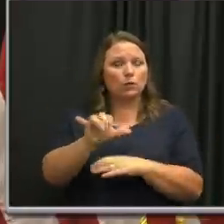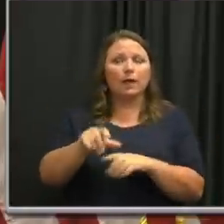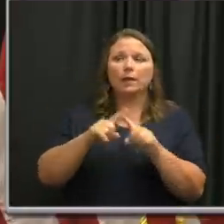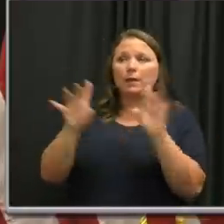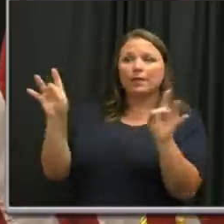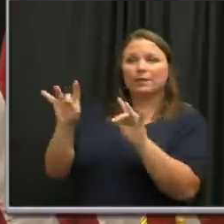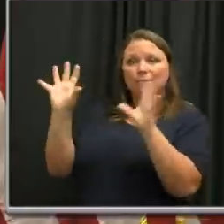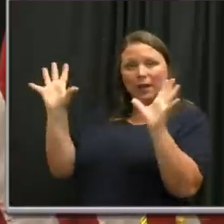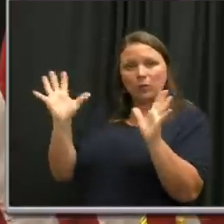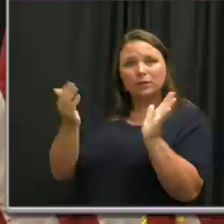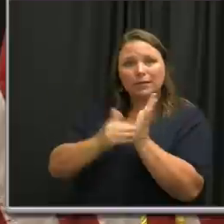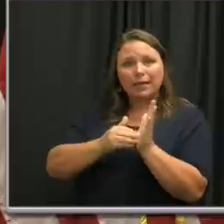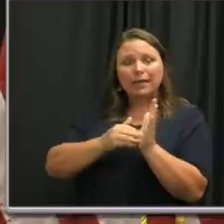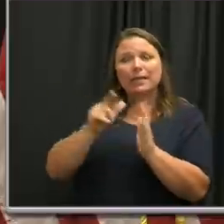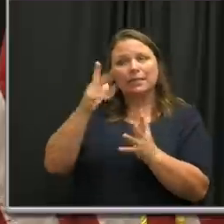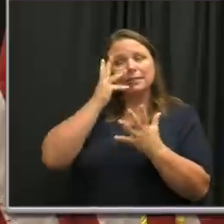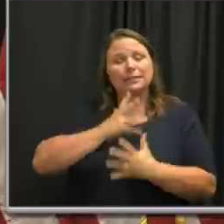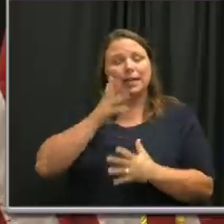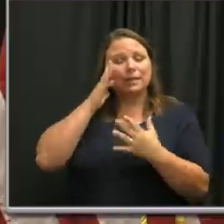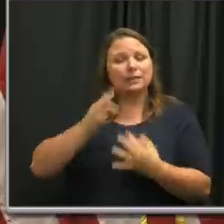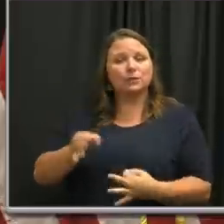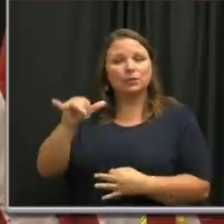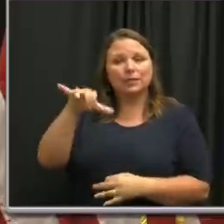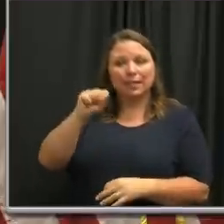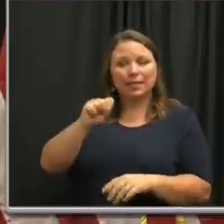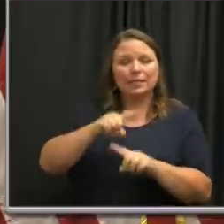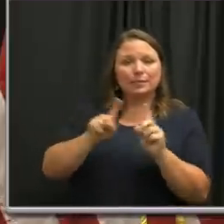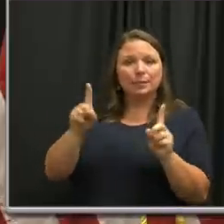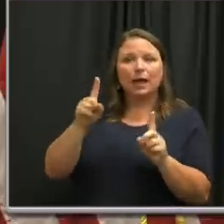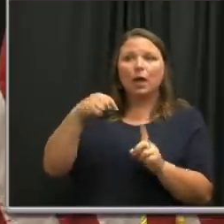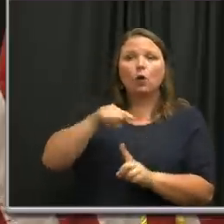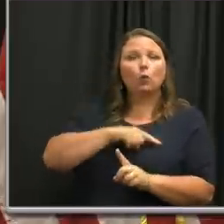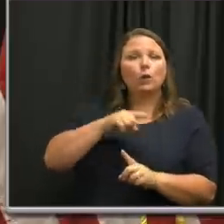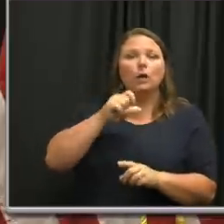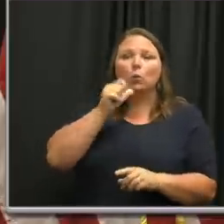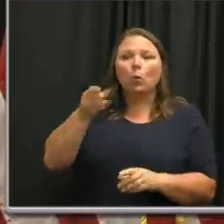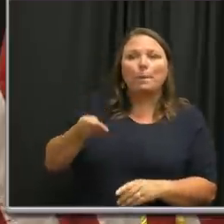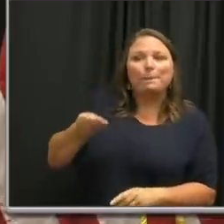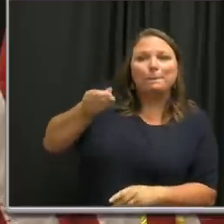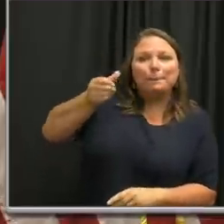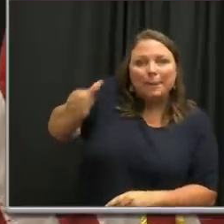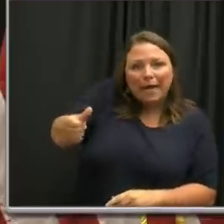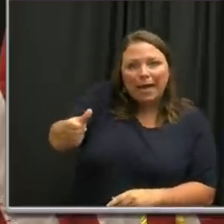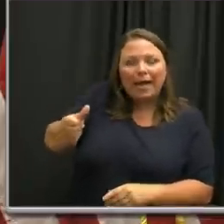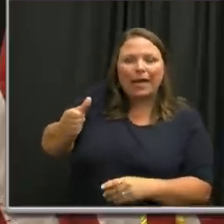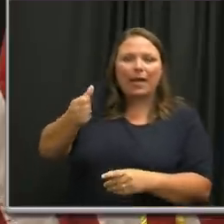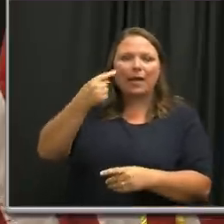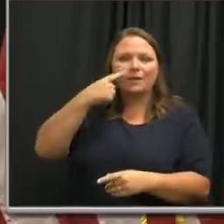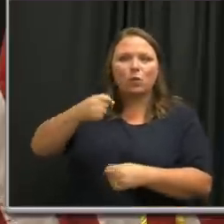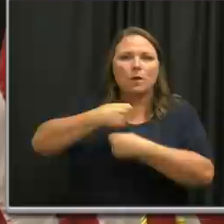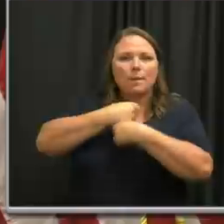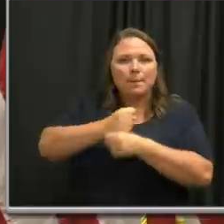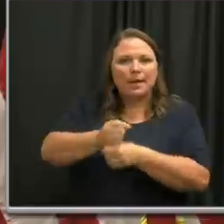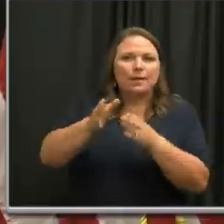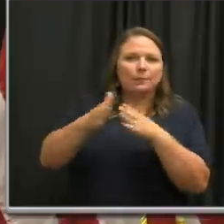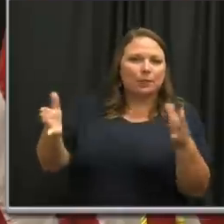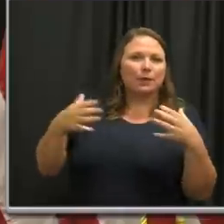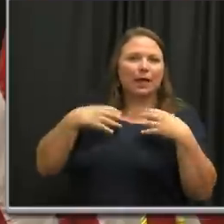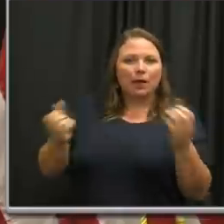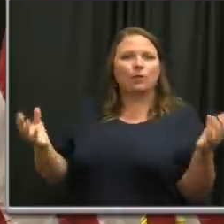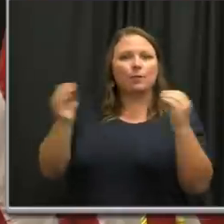to the fireworks, the sad decision that it is, that ultimately is, are we going to spend money to create a public health hazard